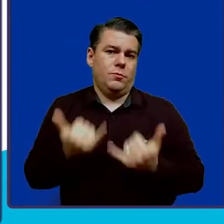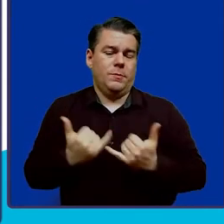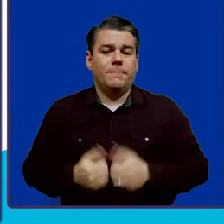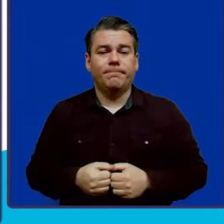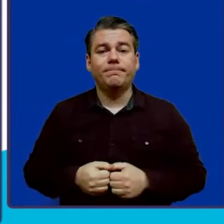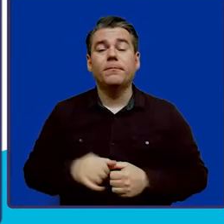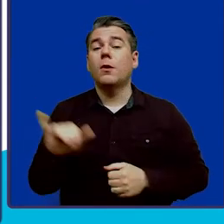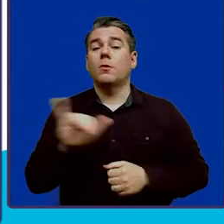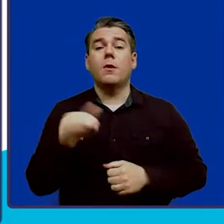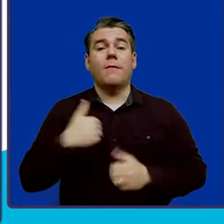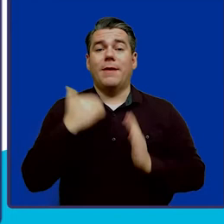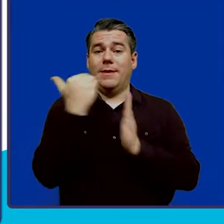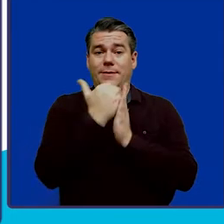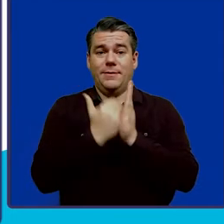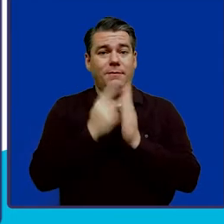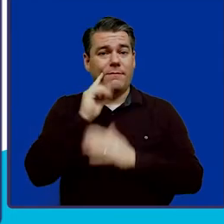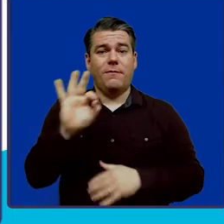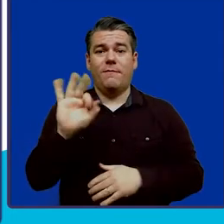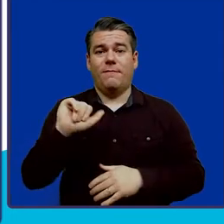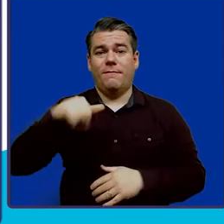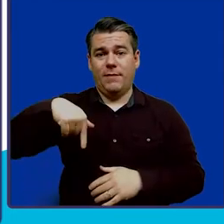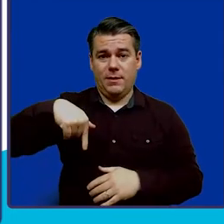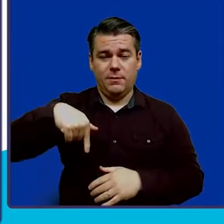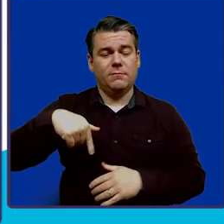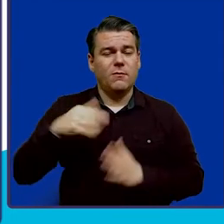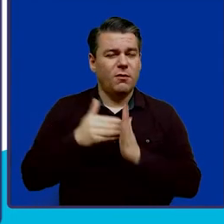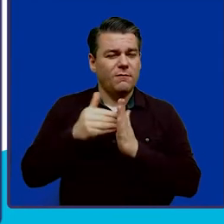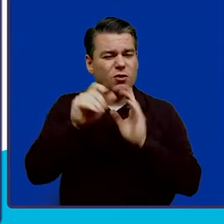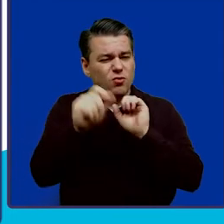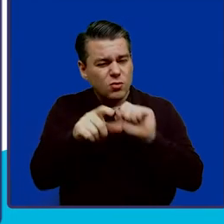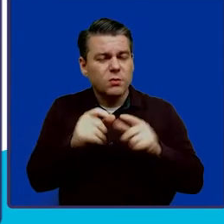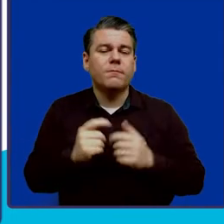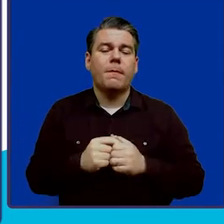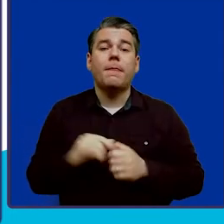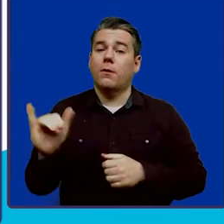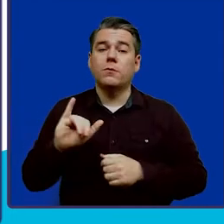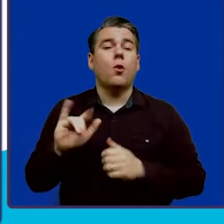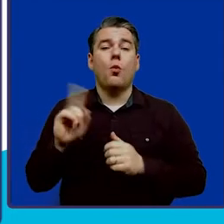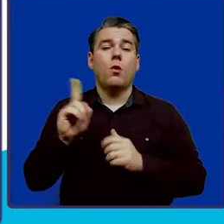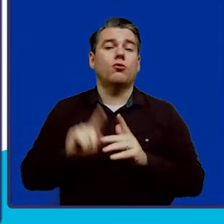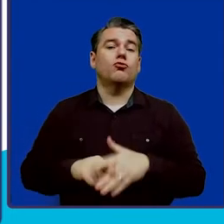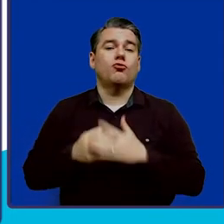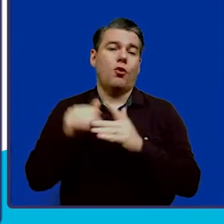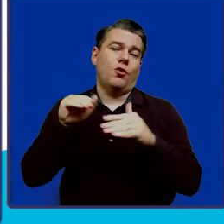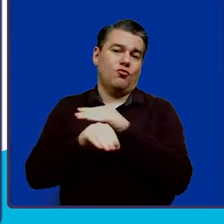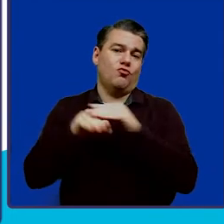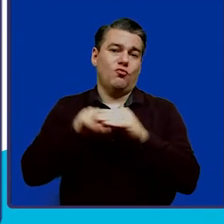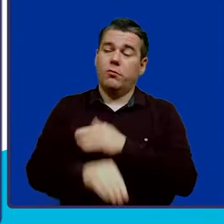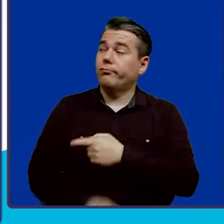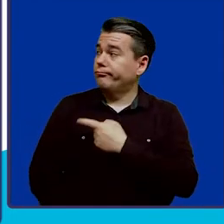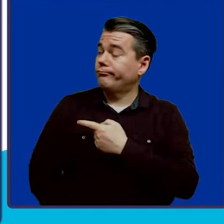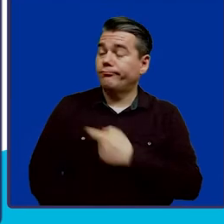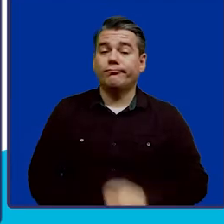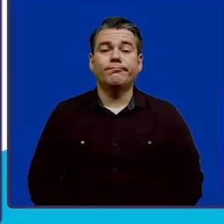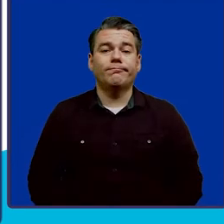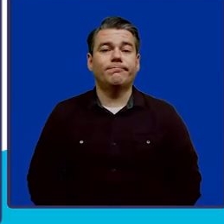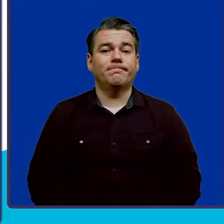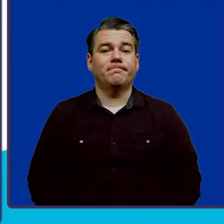There's also a list of frequently asked questions, and also it's where enrollment begins in a WVABL account.